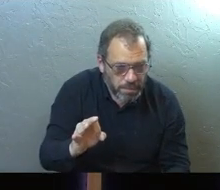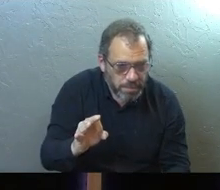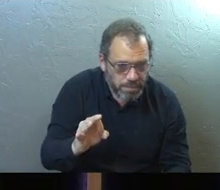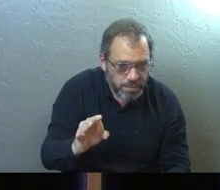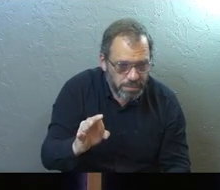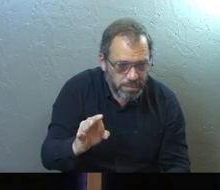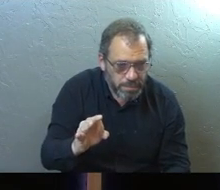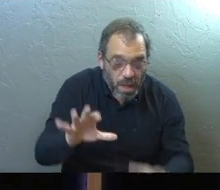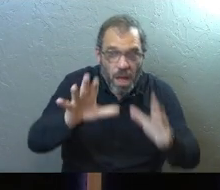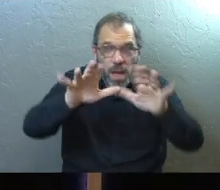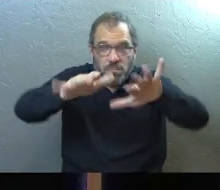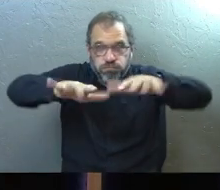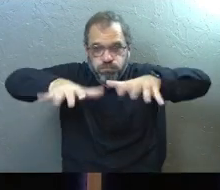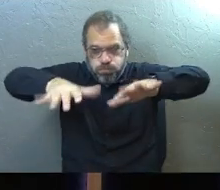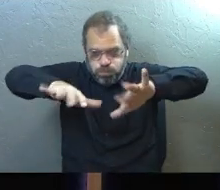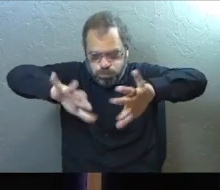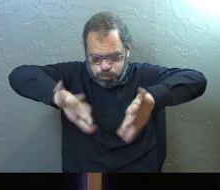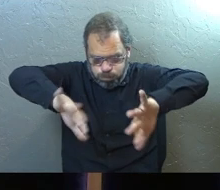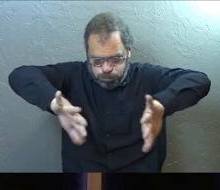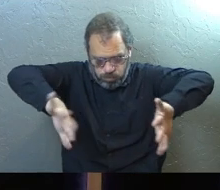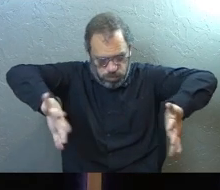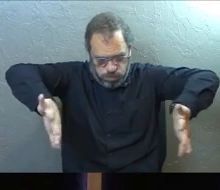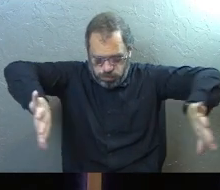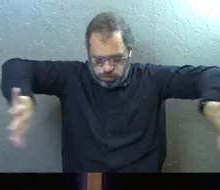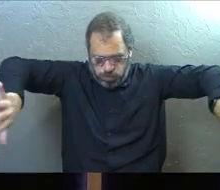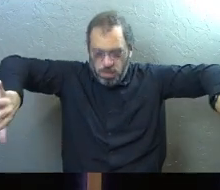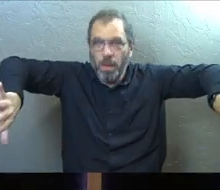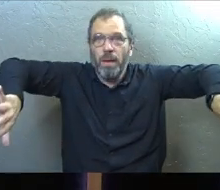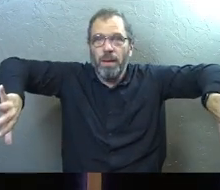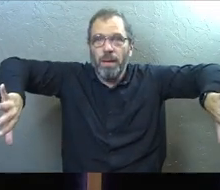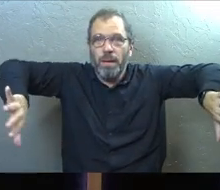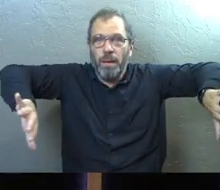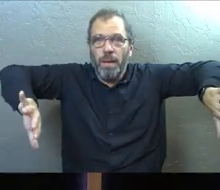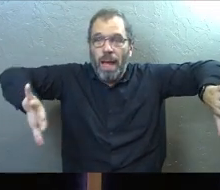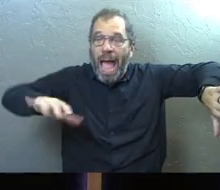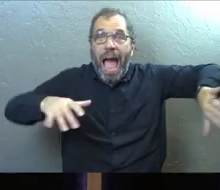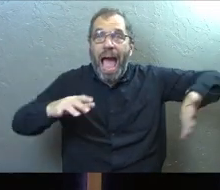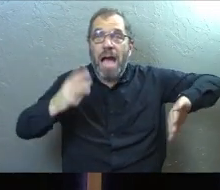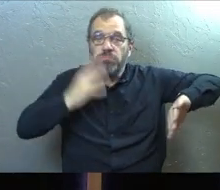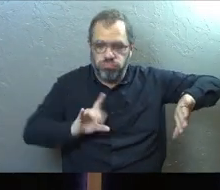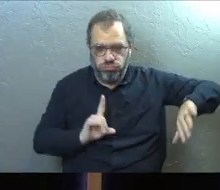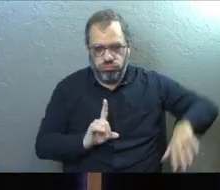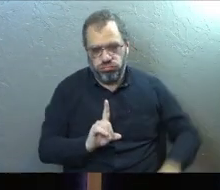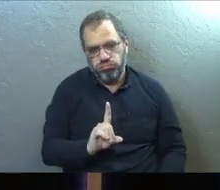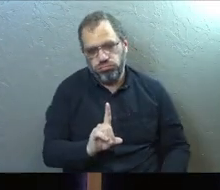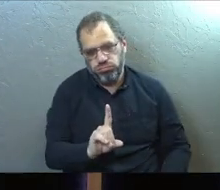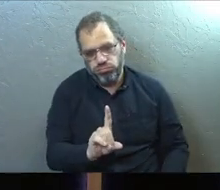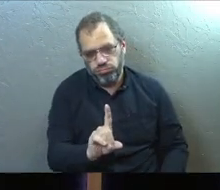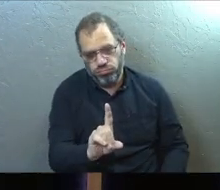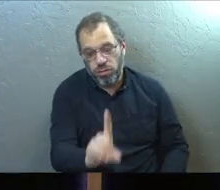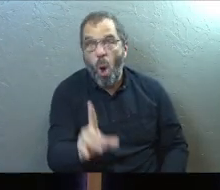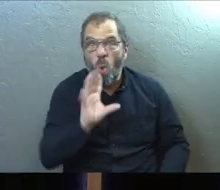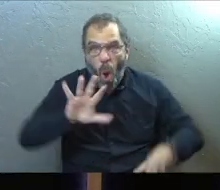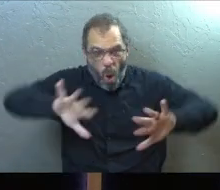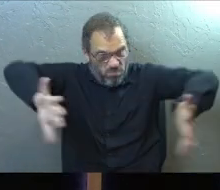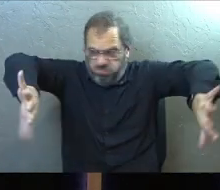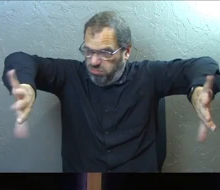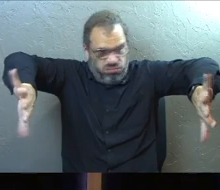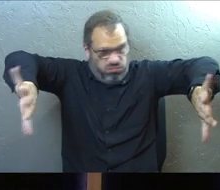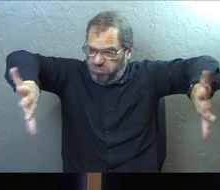God's way led through. Your road led through the sea. Your pathway through the mighty waters.